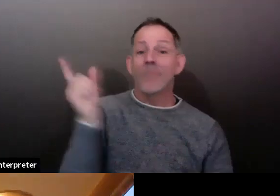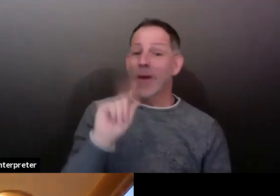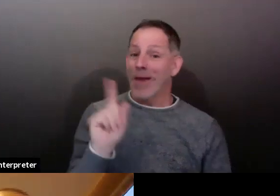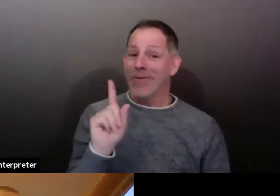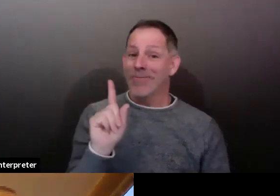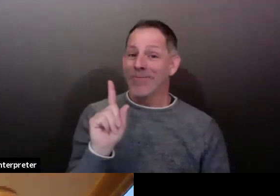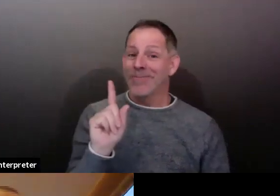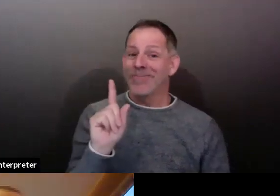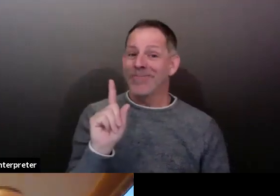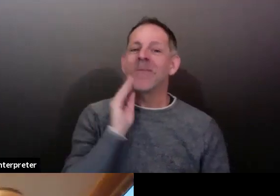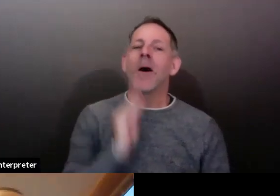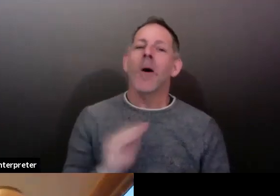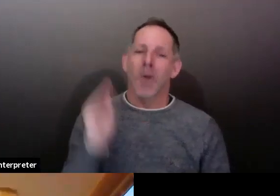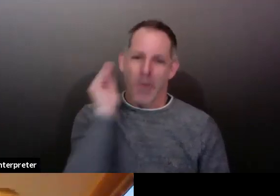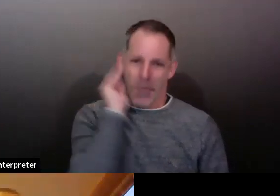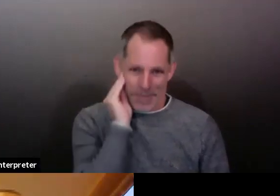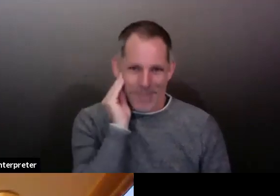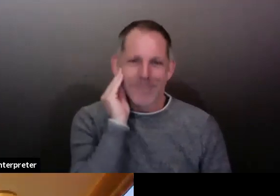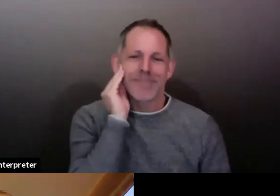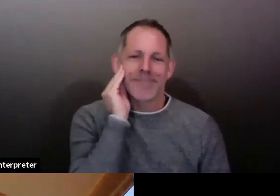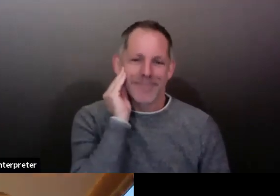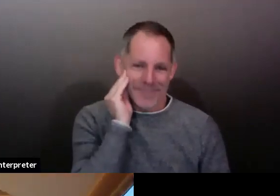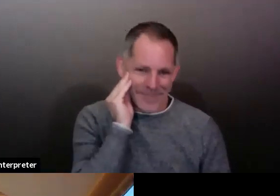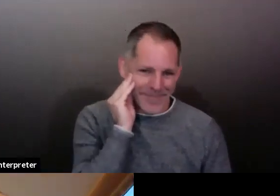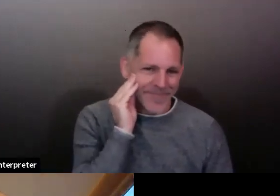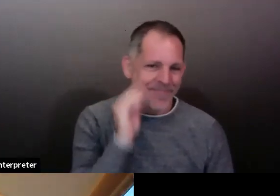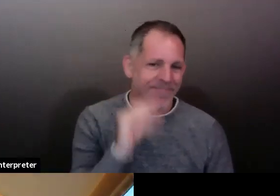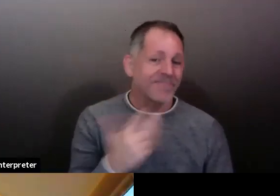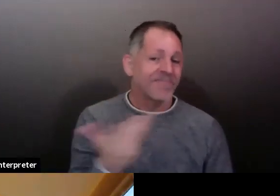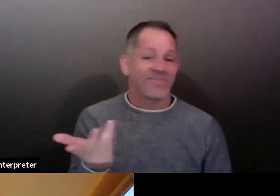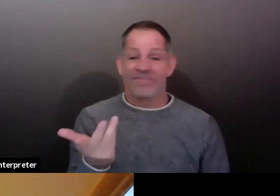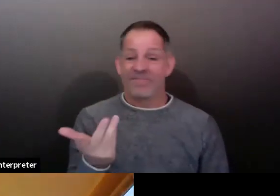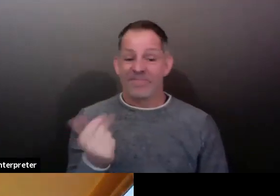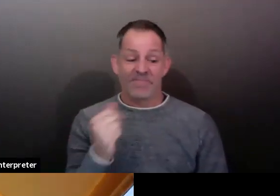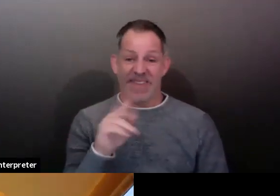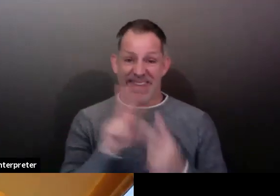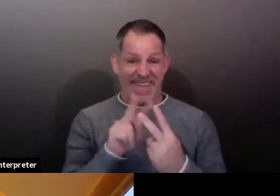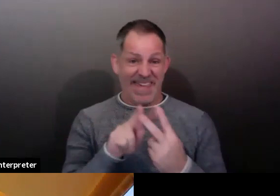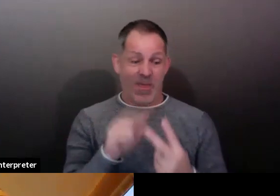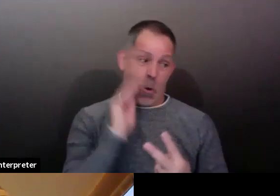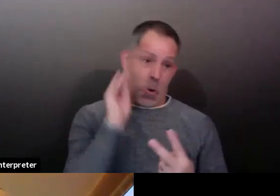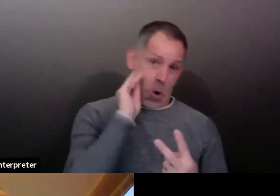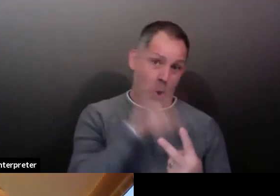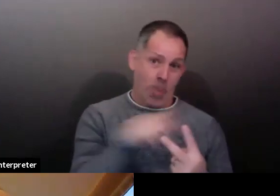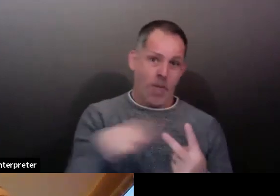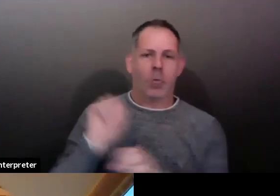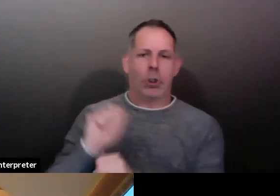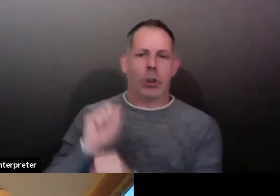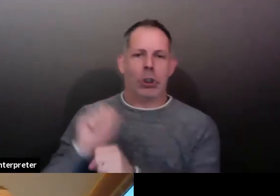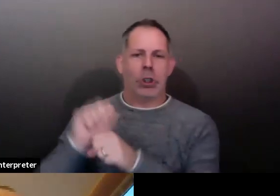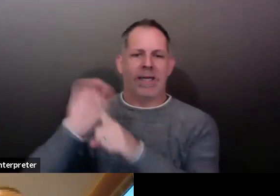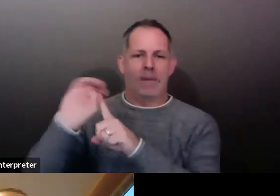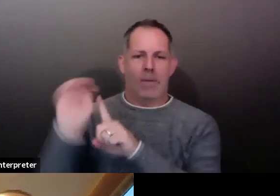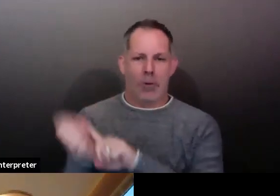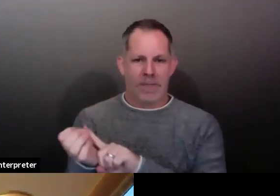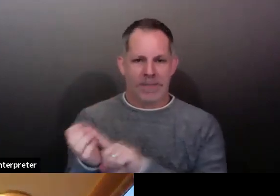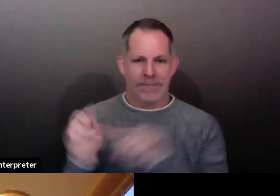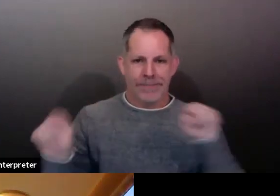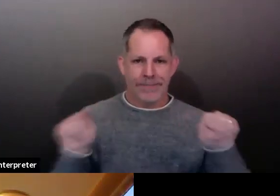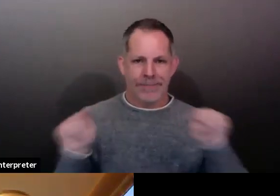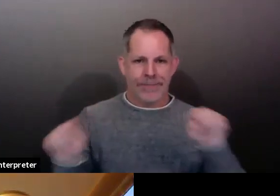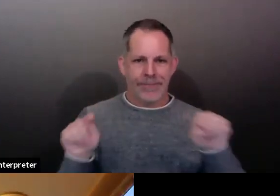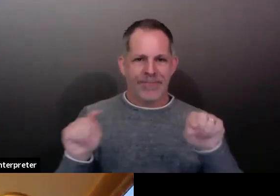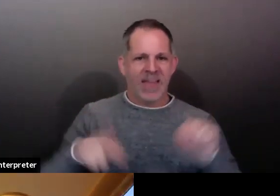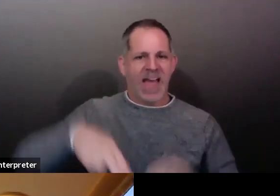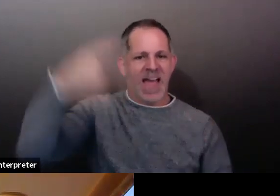personal or occupational contacts who are not in the home are the next in line behind that. And again, it just